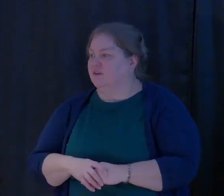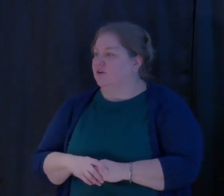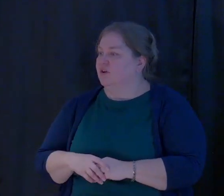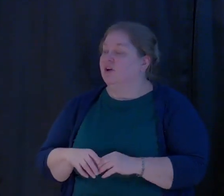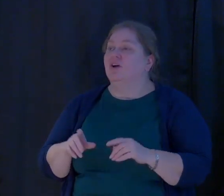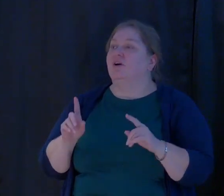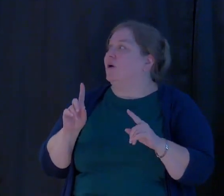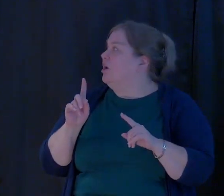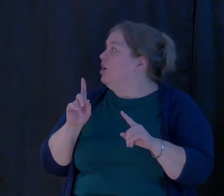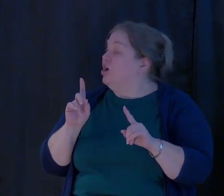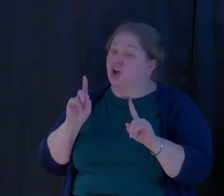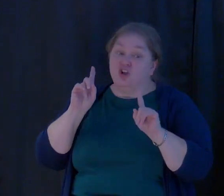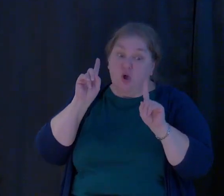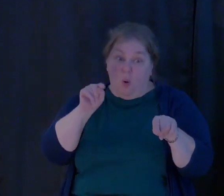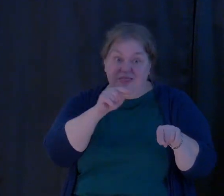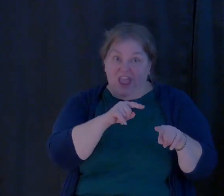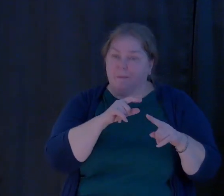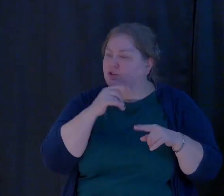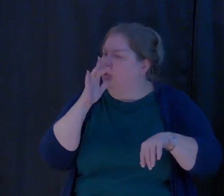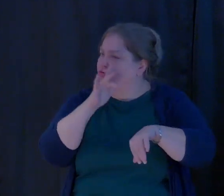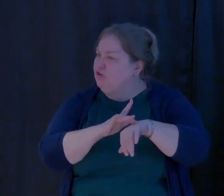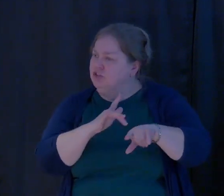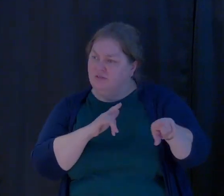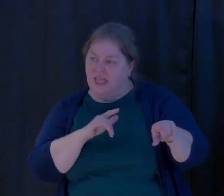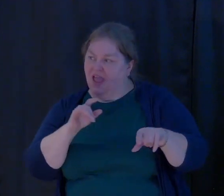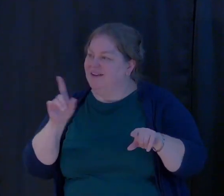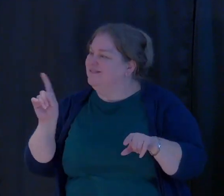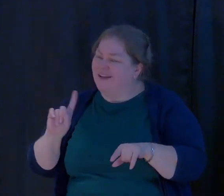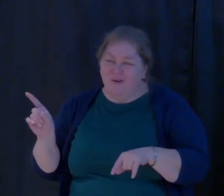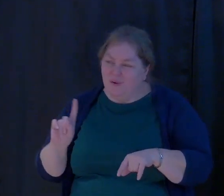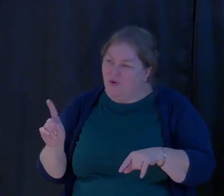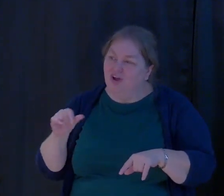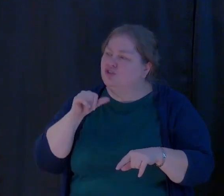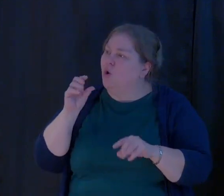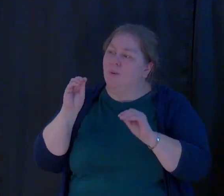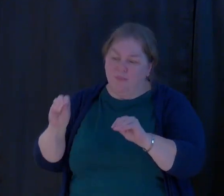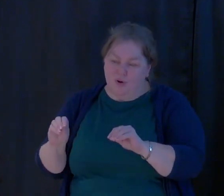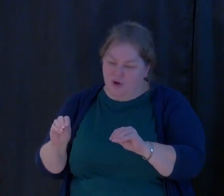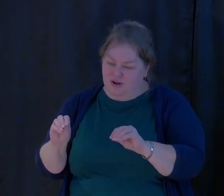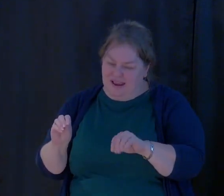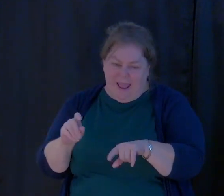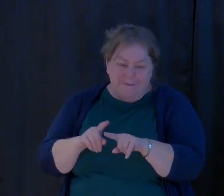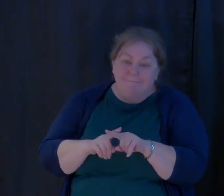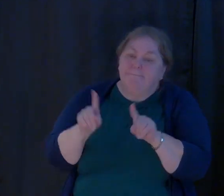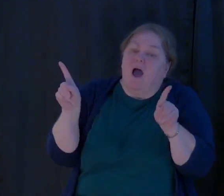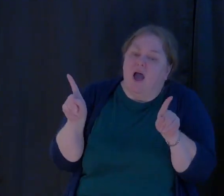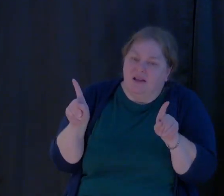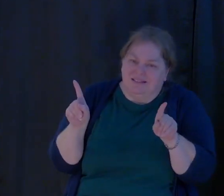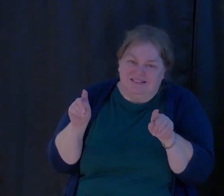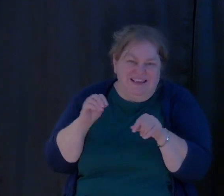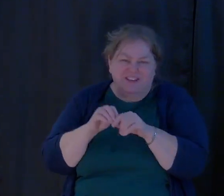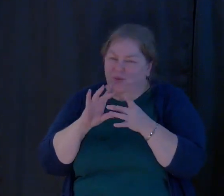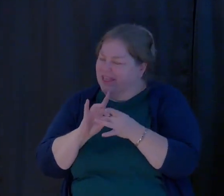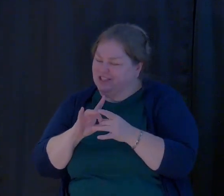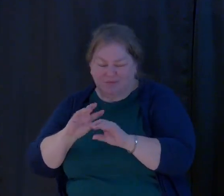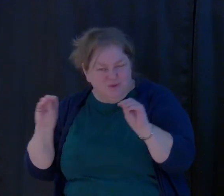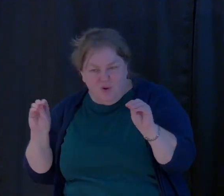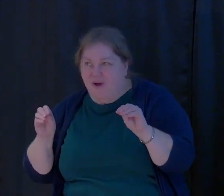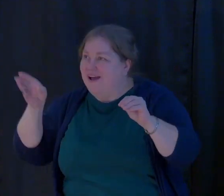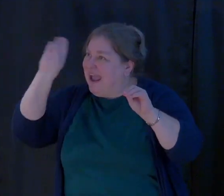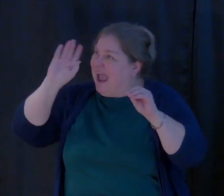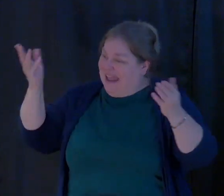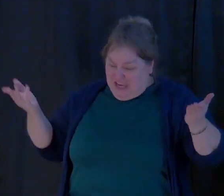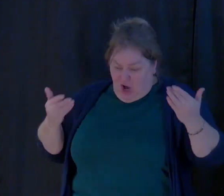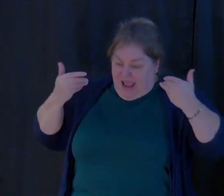go there, but don't touch this. No, don't put a but or don't touch in your relationship with God. Say, God, here I am.